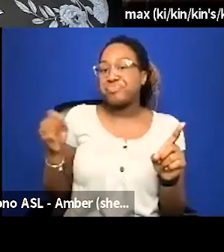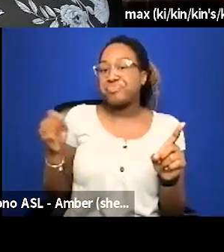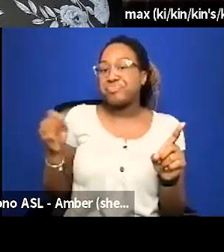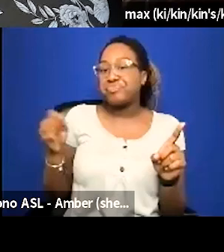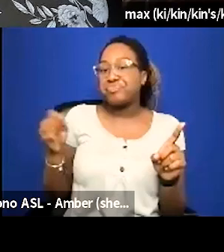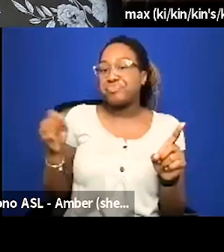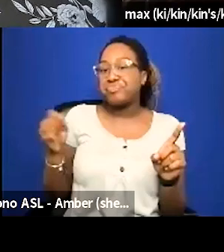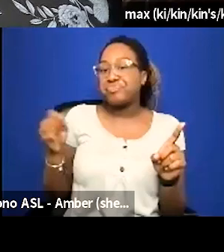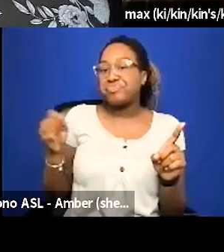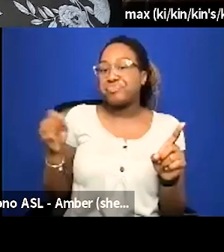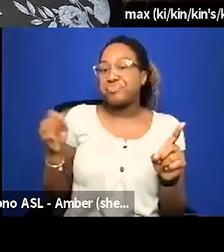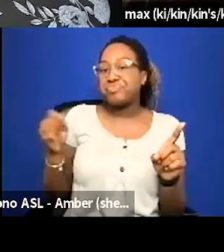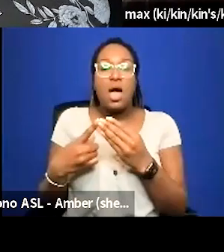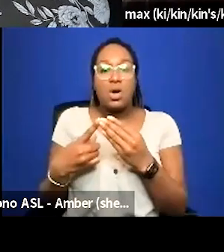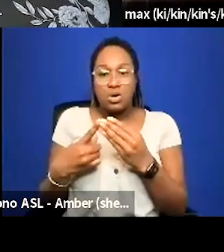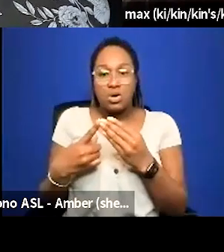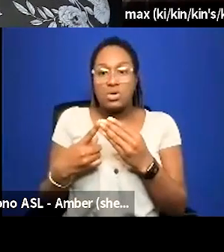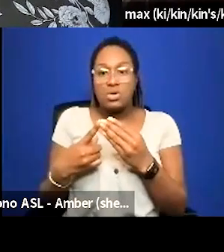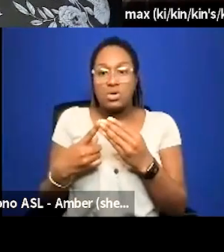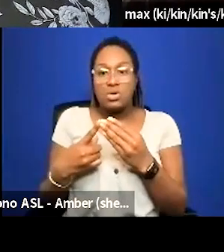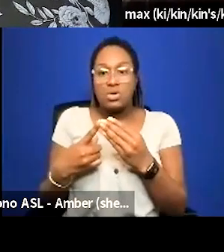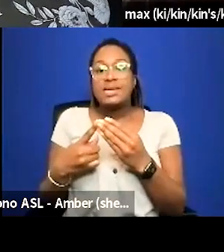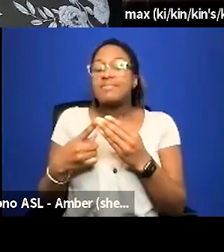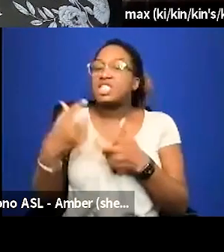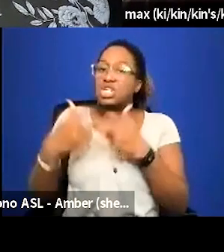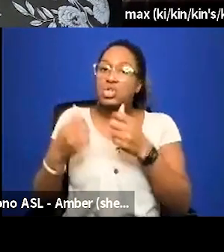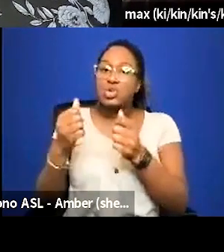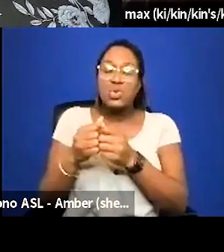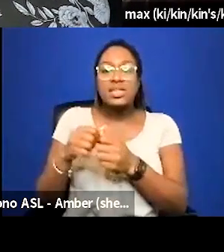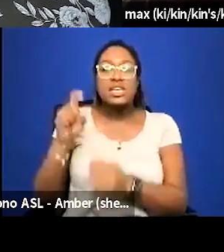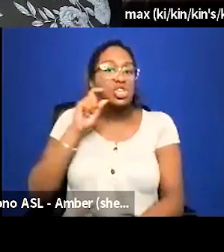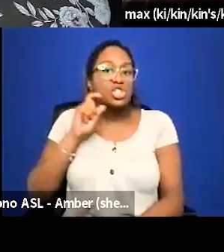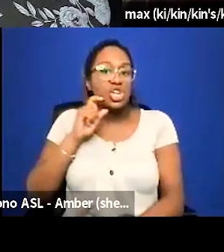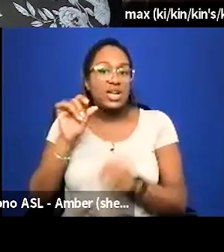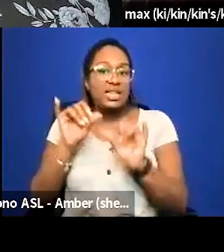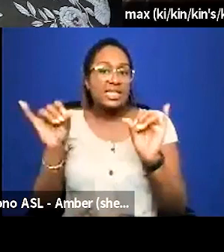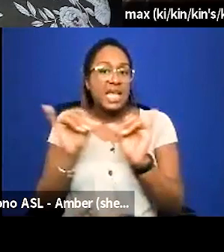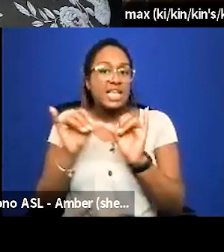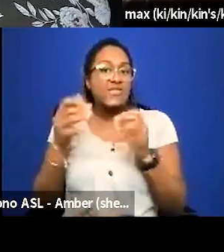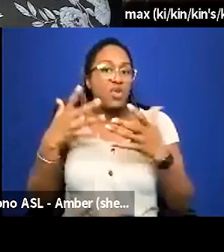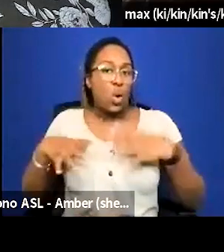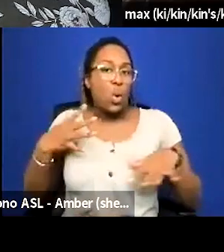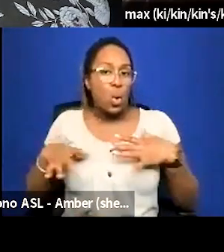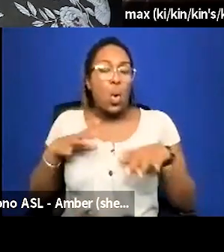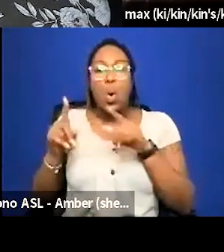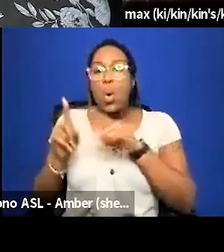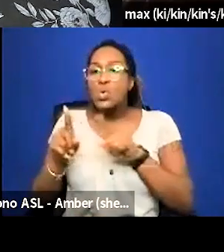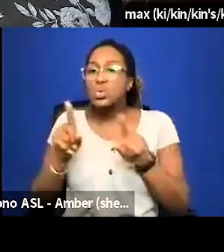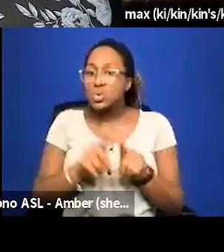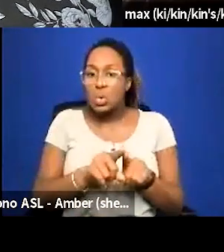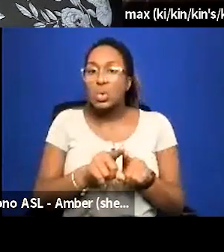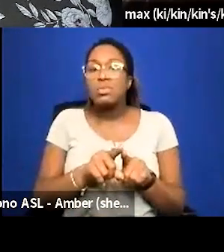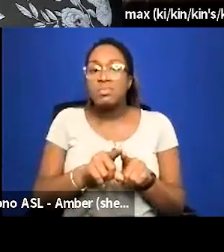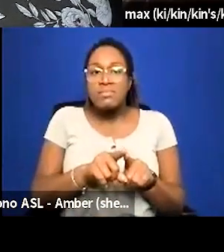about the gender uh issue with gendering with the sizes for clothing um and i also also want to say that